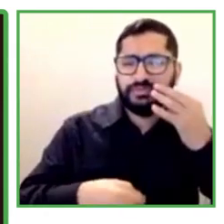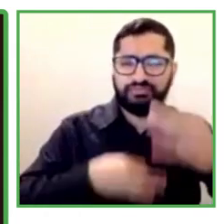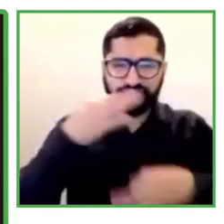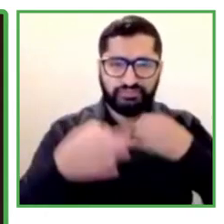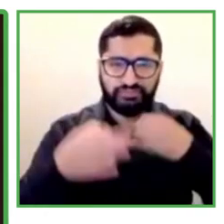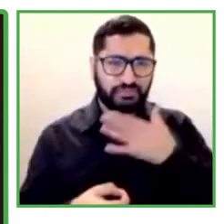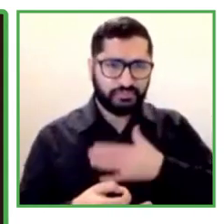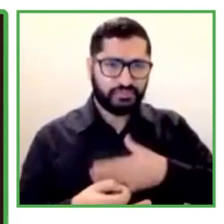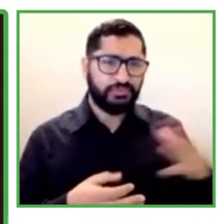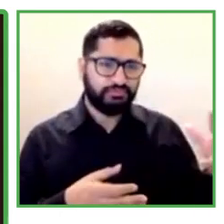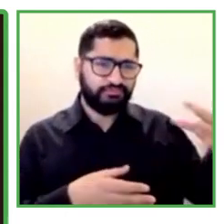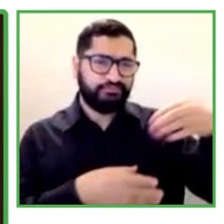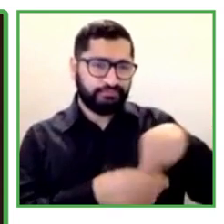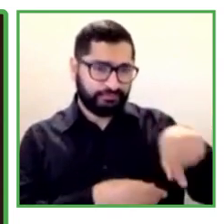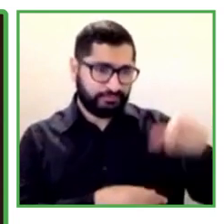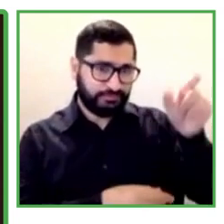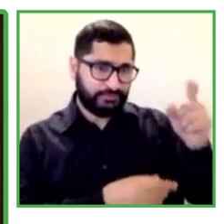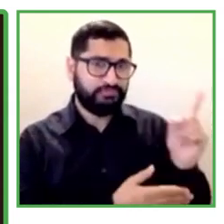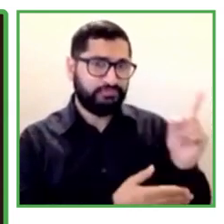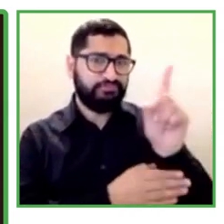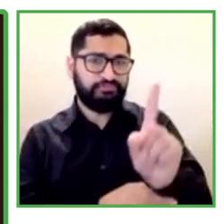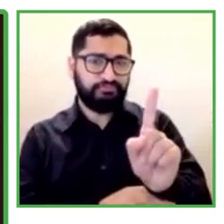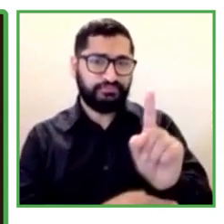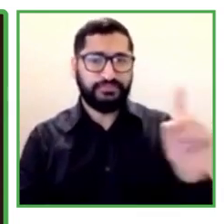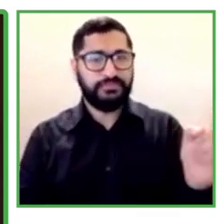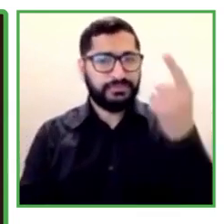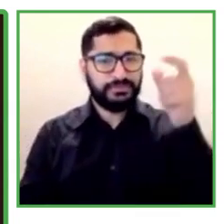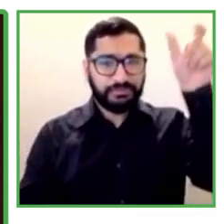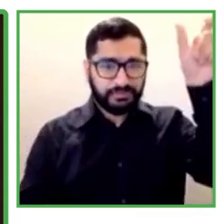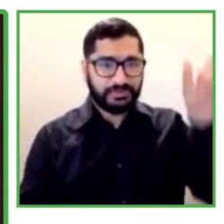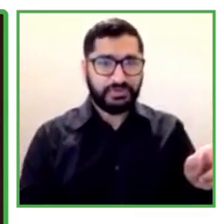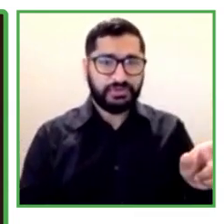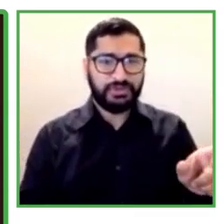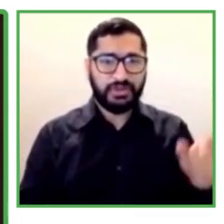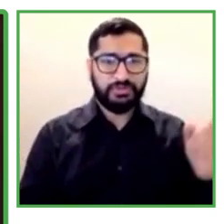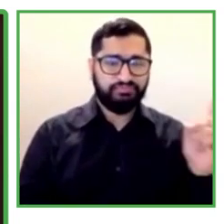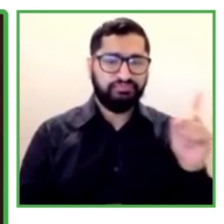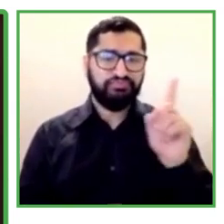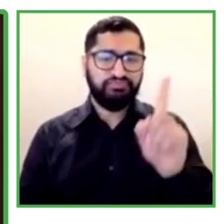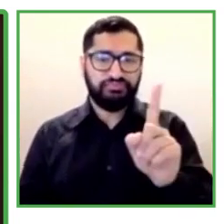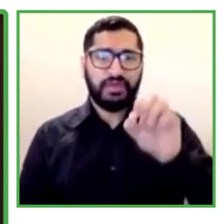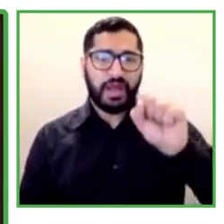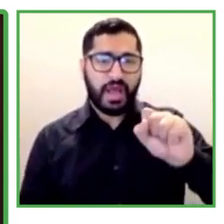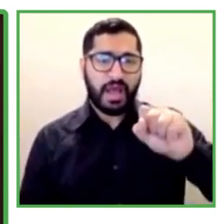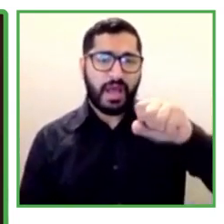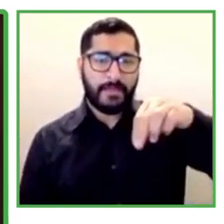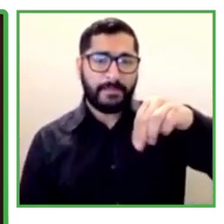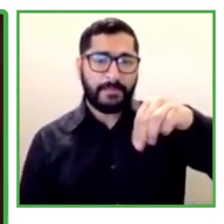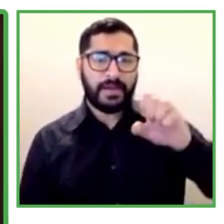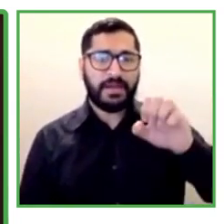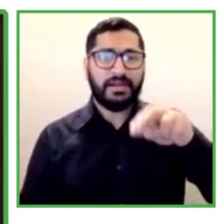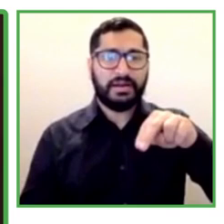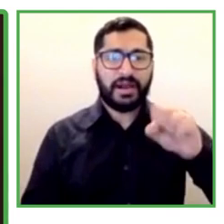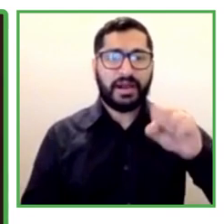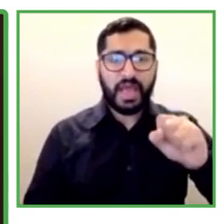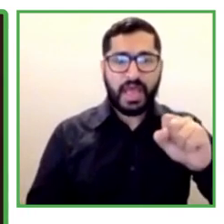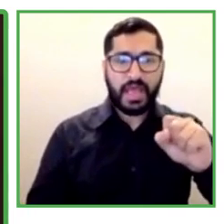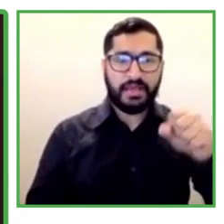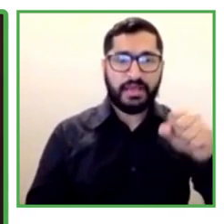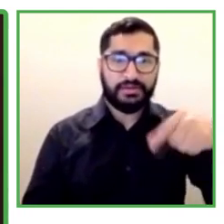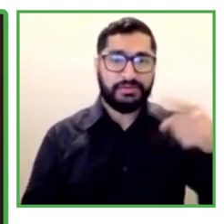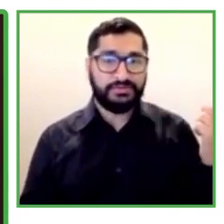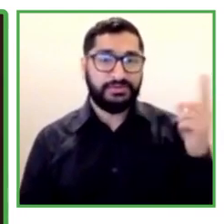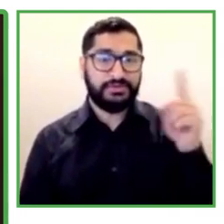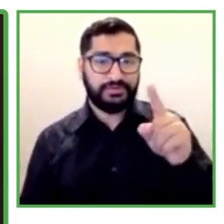is Amena Elsaye from Egypt. I would like to say a few